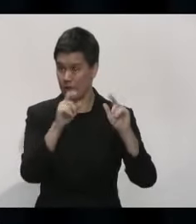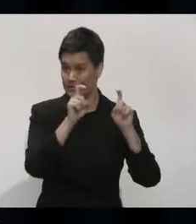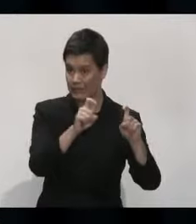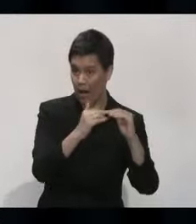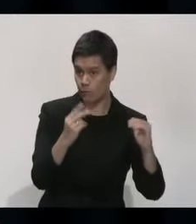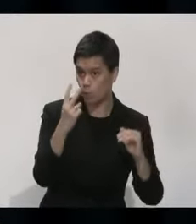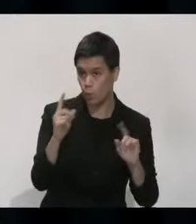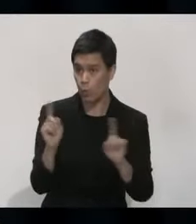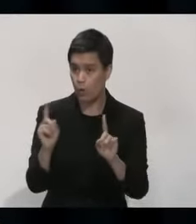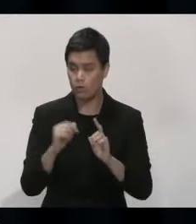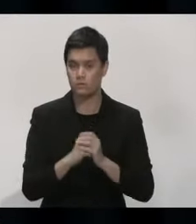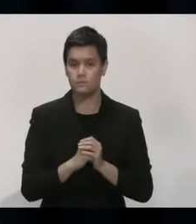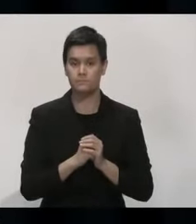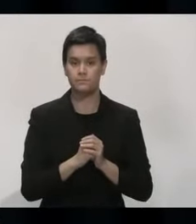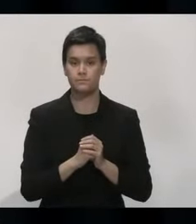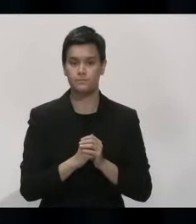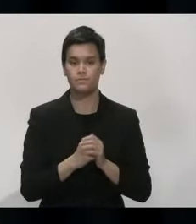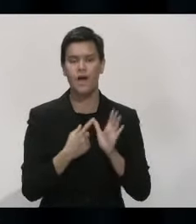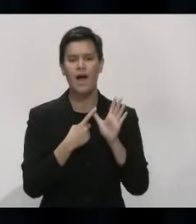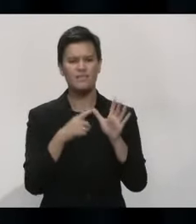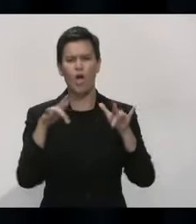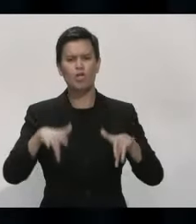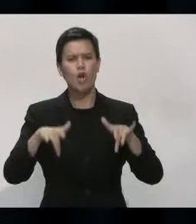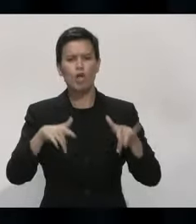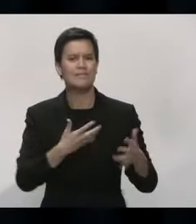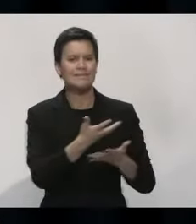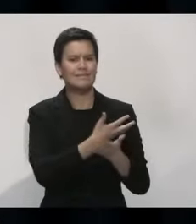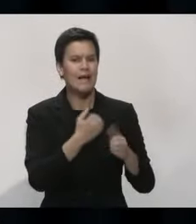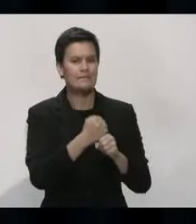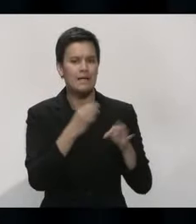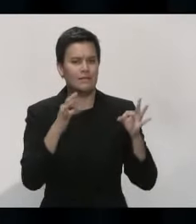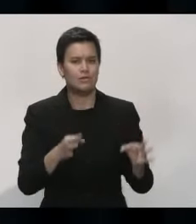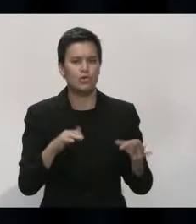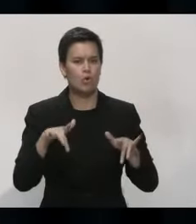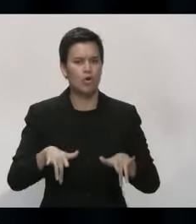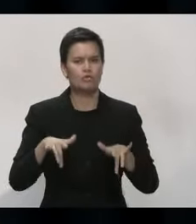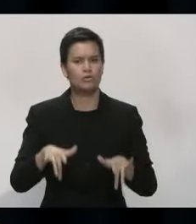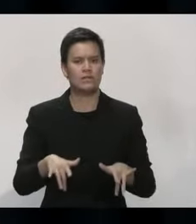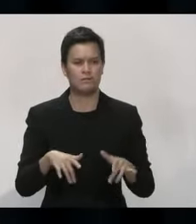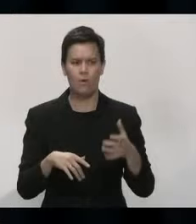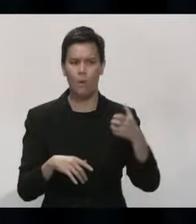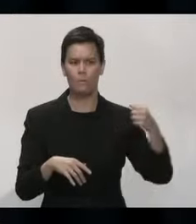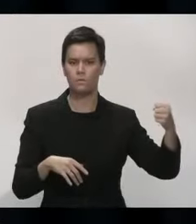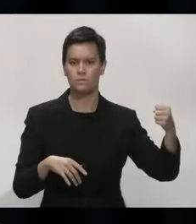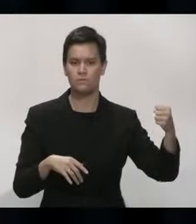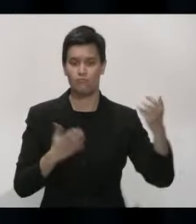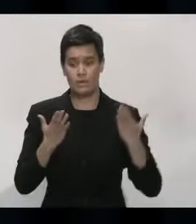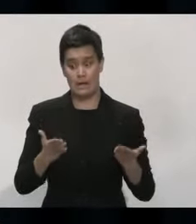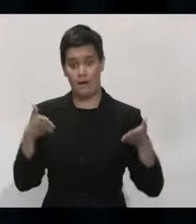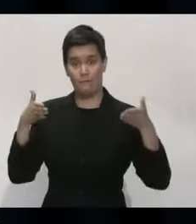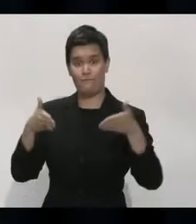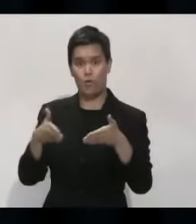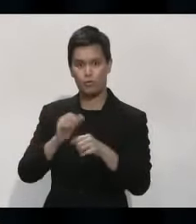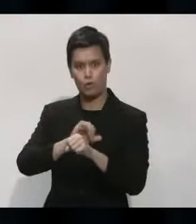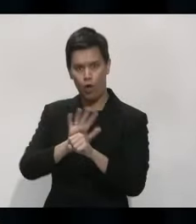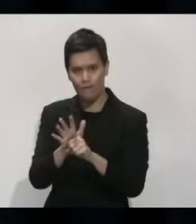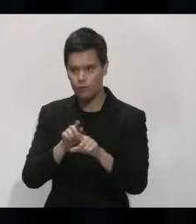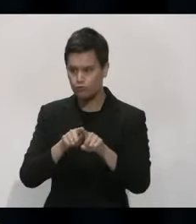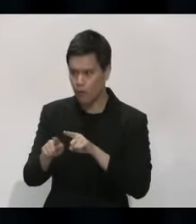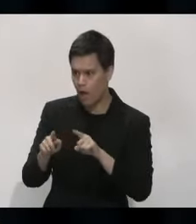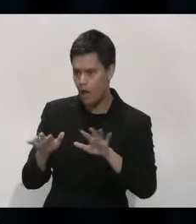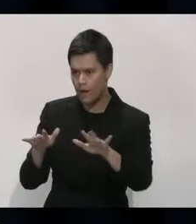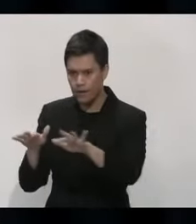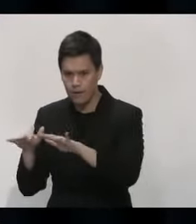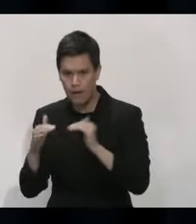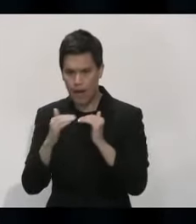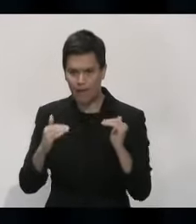decisions about any change to future alert levels have not yet been made. And, you obviously we're focused at the moment on getting everything functioning